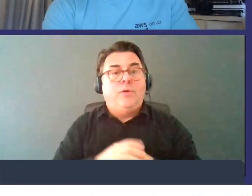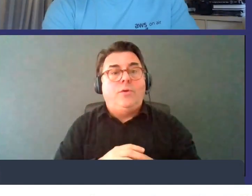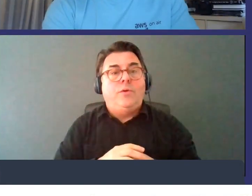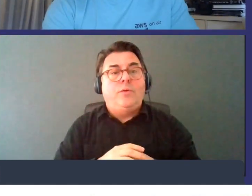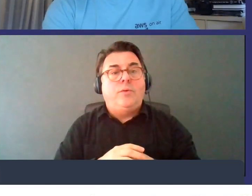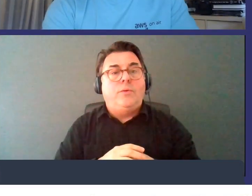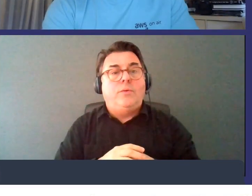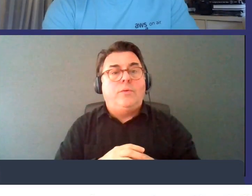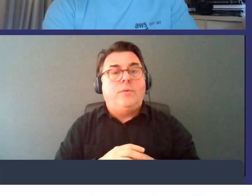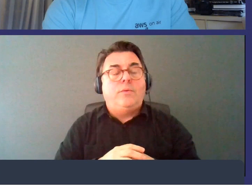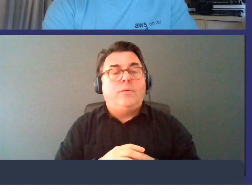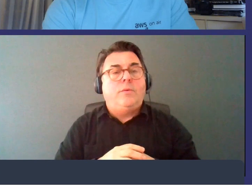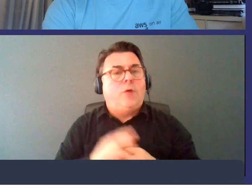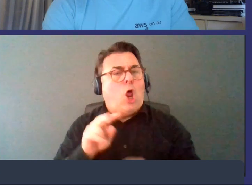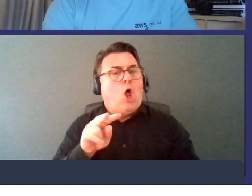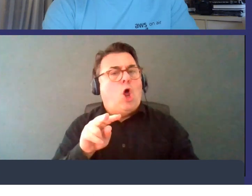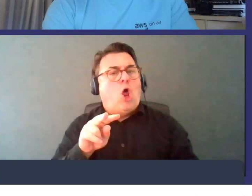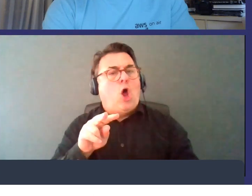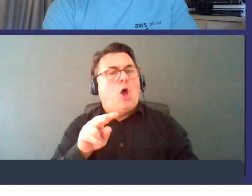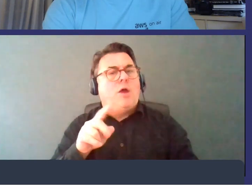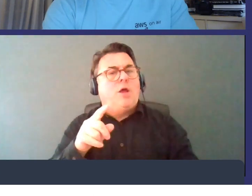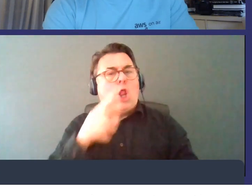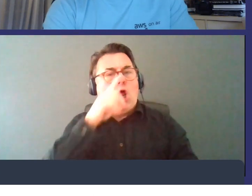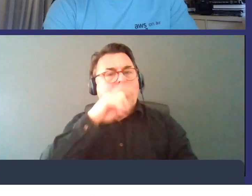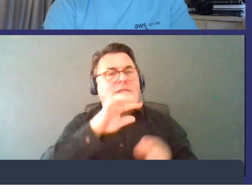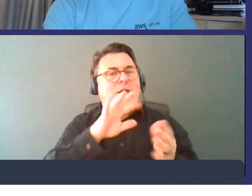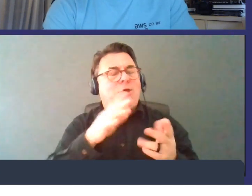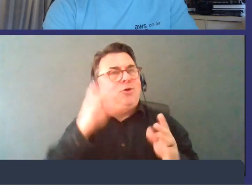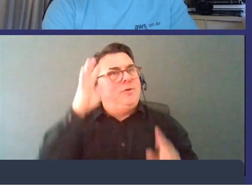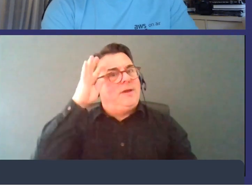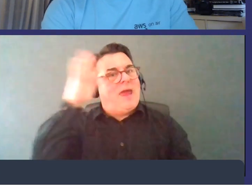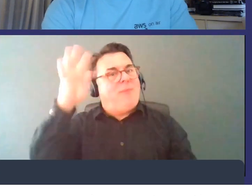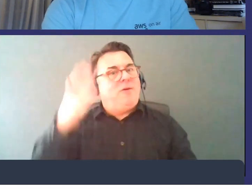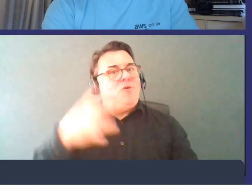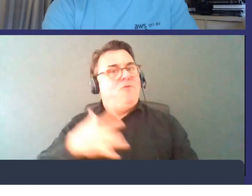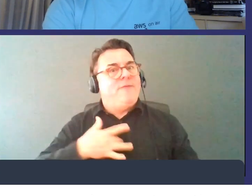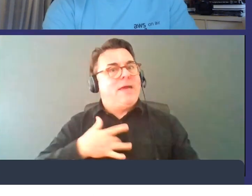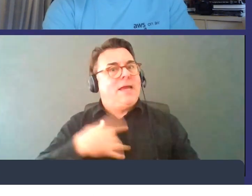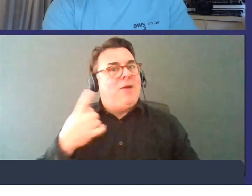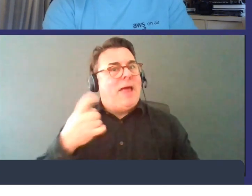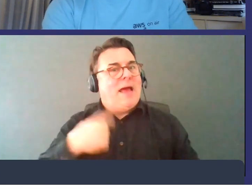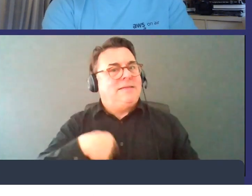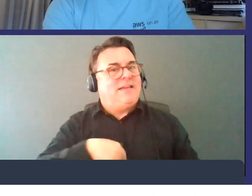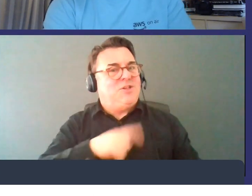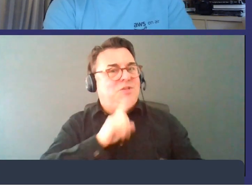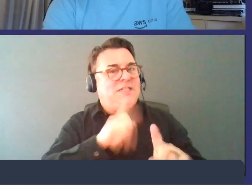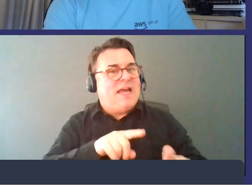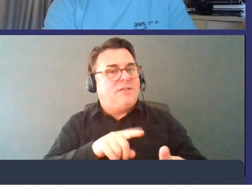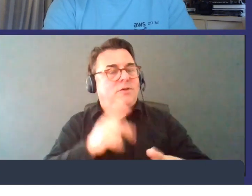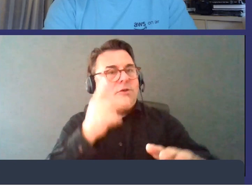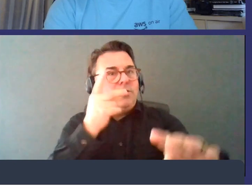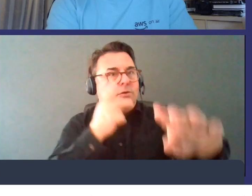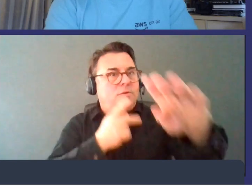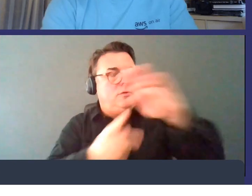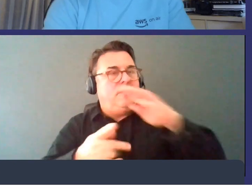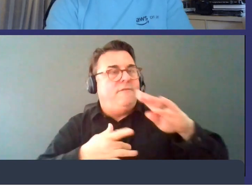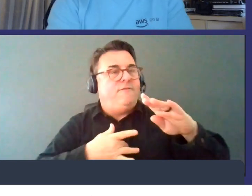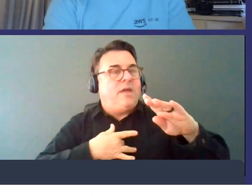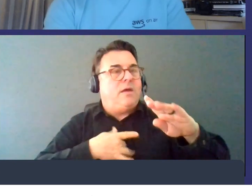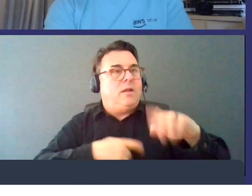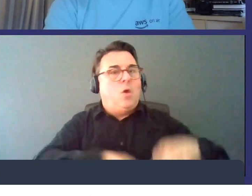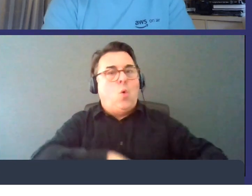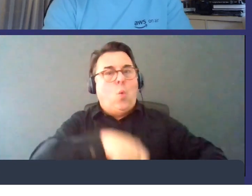zones look at this it's like you interpreted it abe it's like you felt it coming anticipated the disturbance in the force yeah